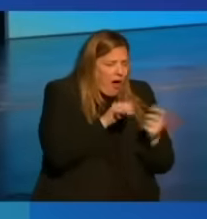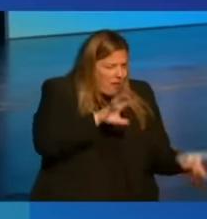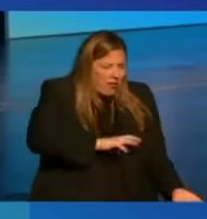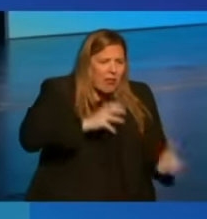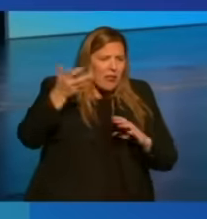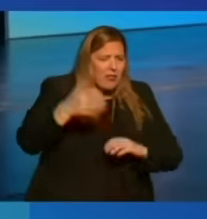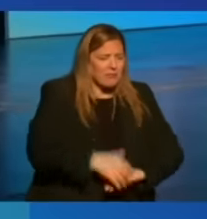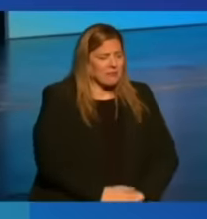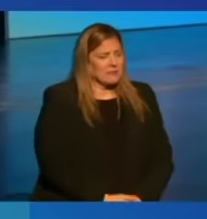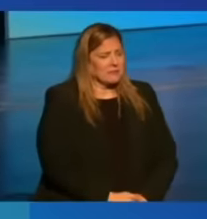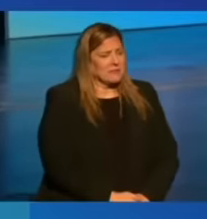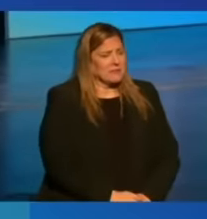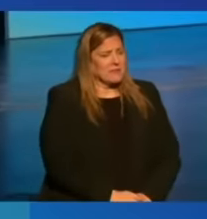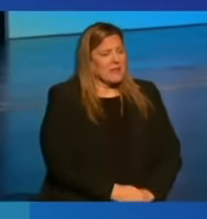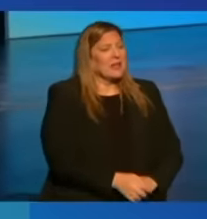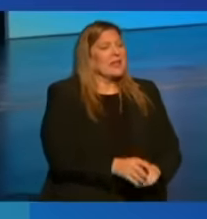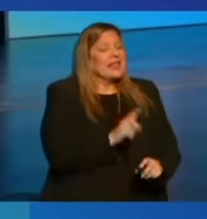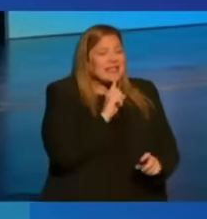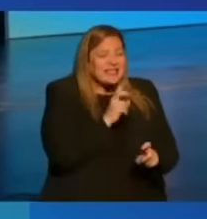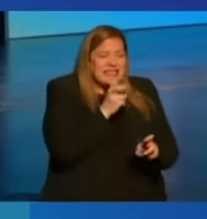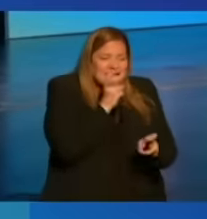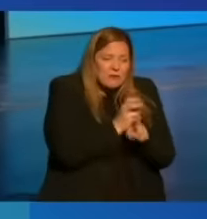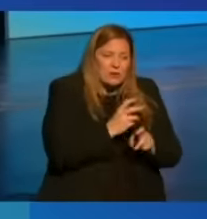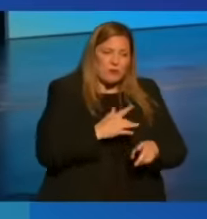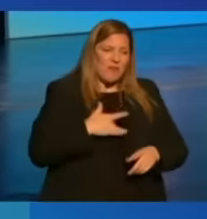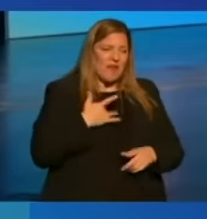It is hard to feel hopeful.